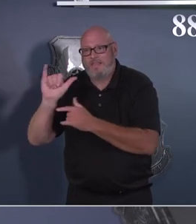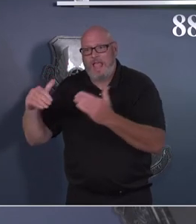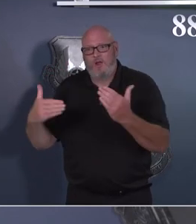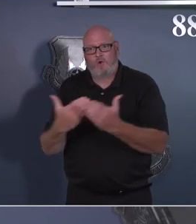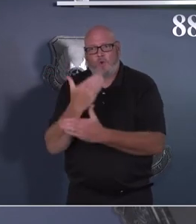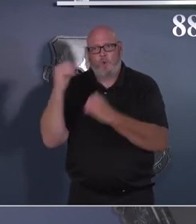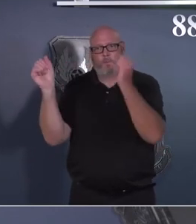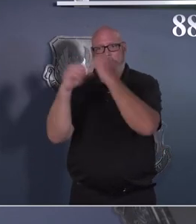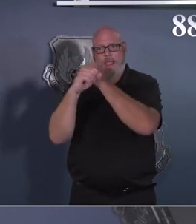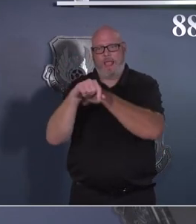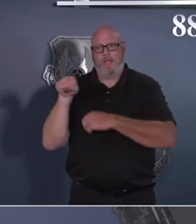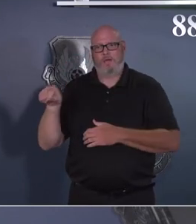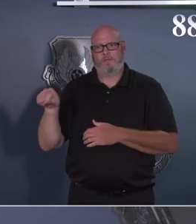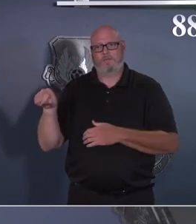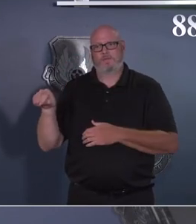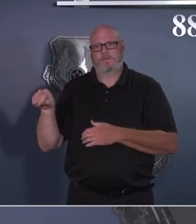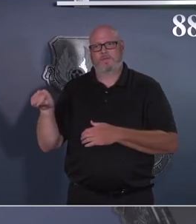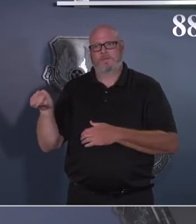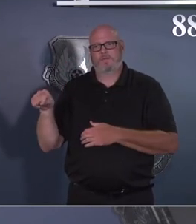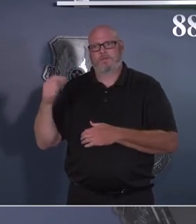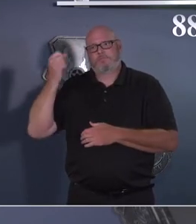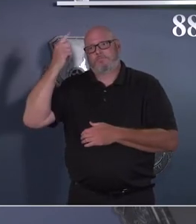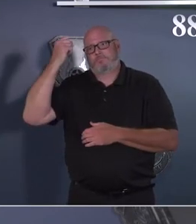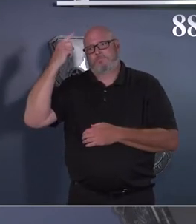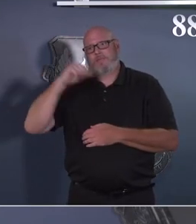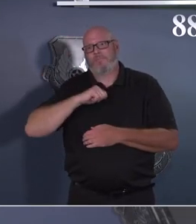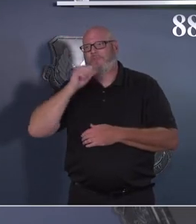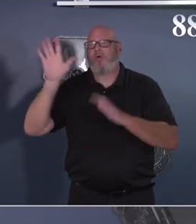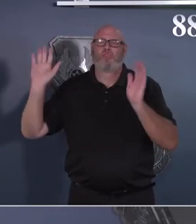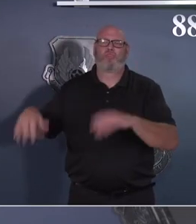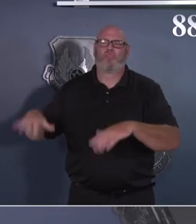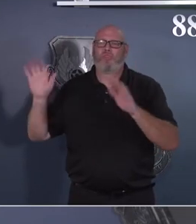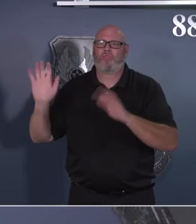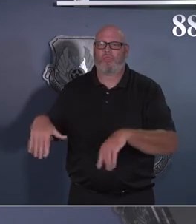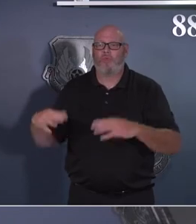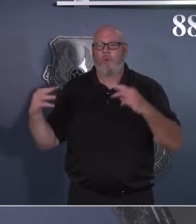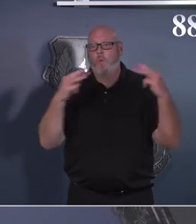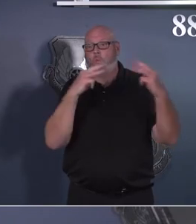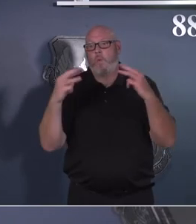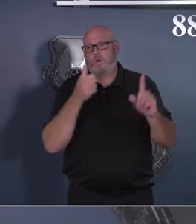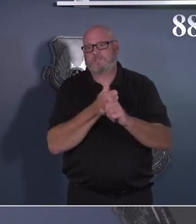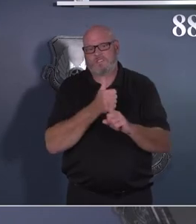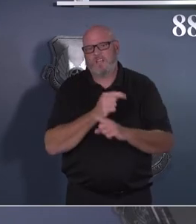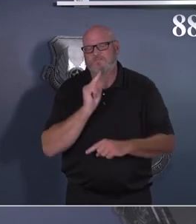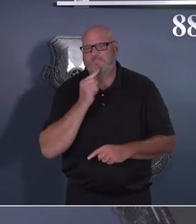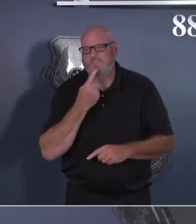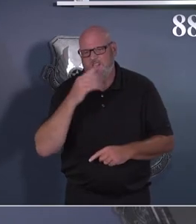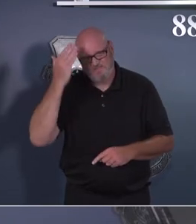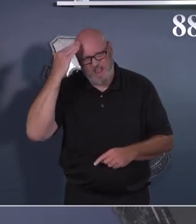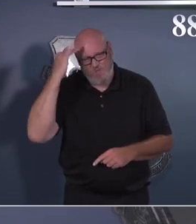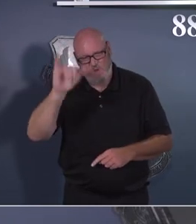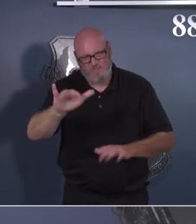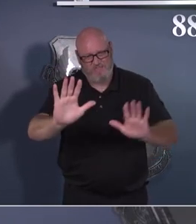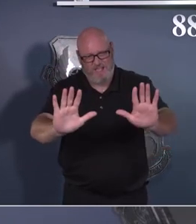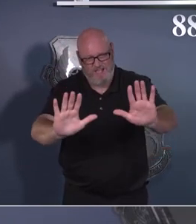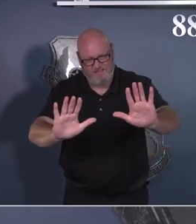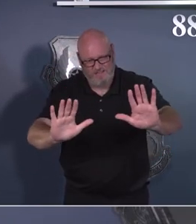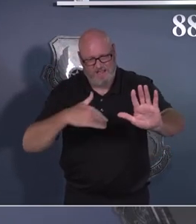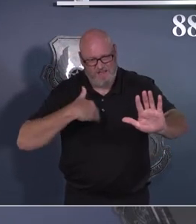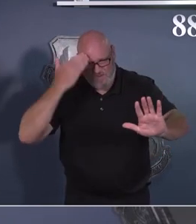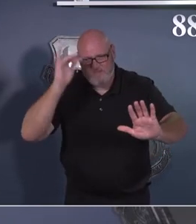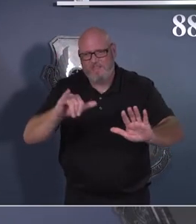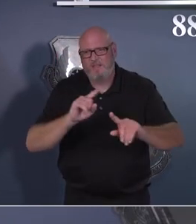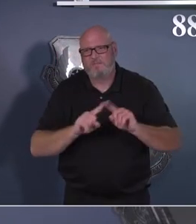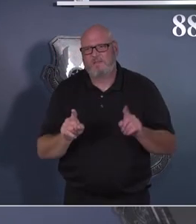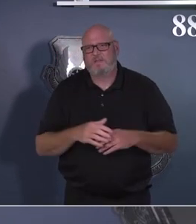serious thing, which kind of brings me to this weekend. This weekend, Saturday, the 7th of August, is actually Purple Heart Day.